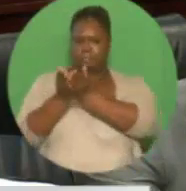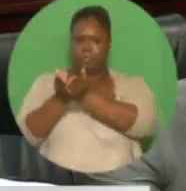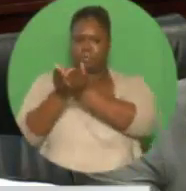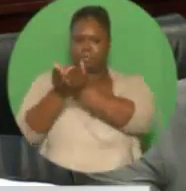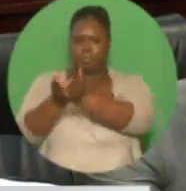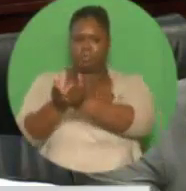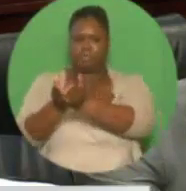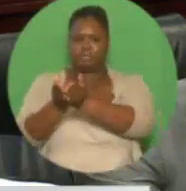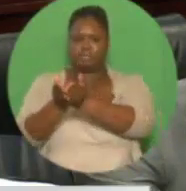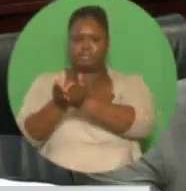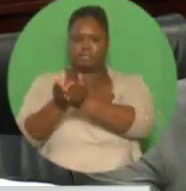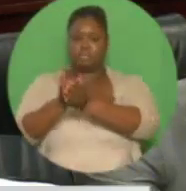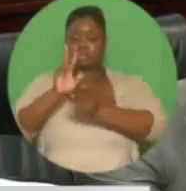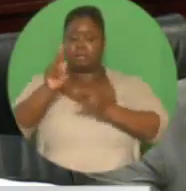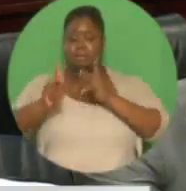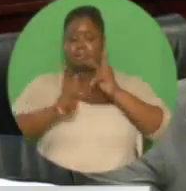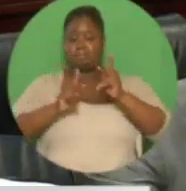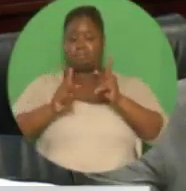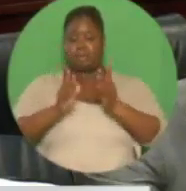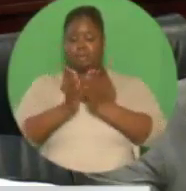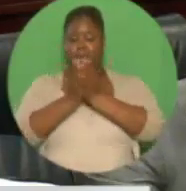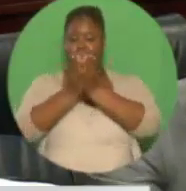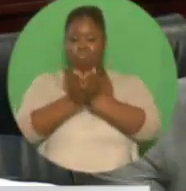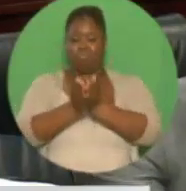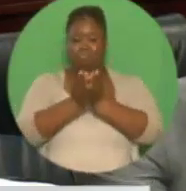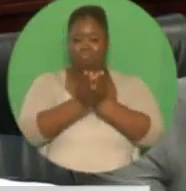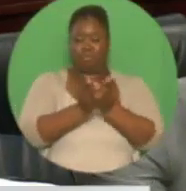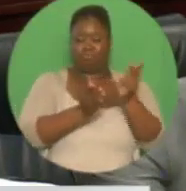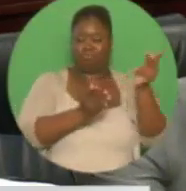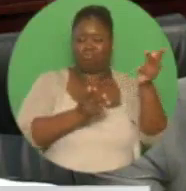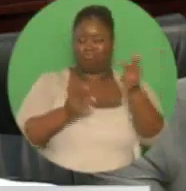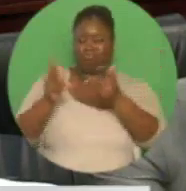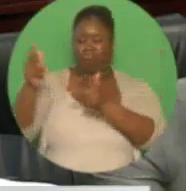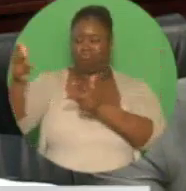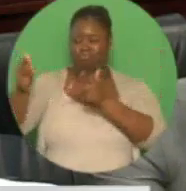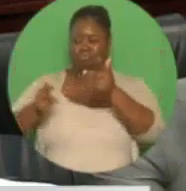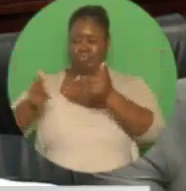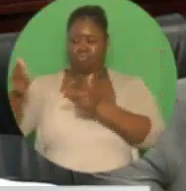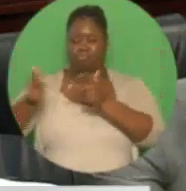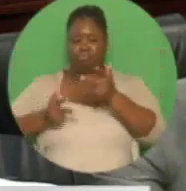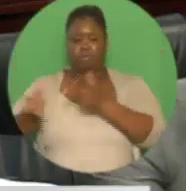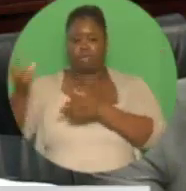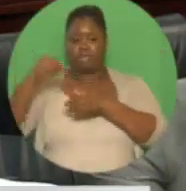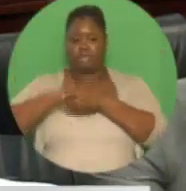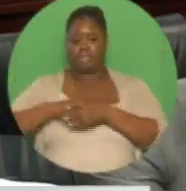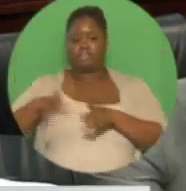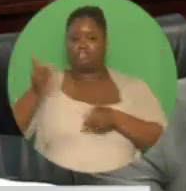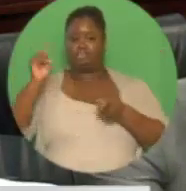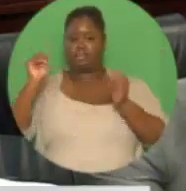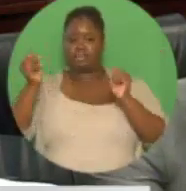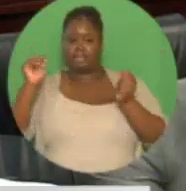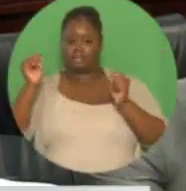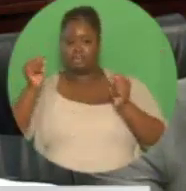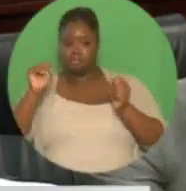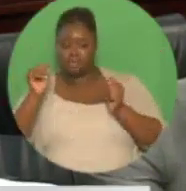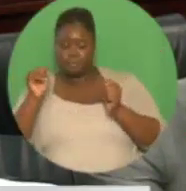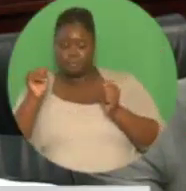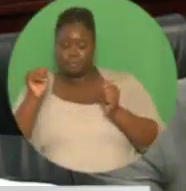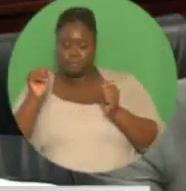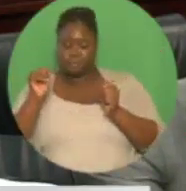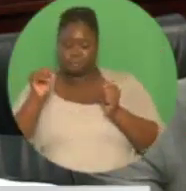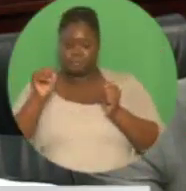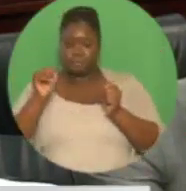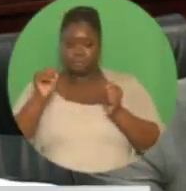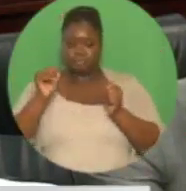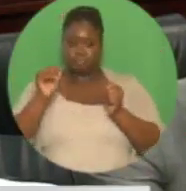Yacht arrivals have been on the increase from 545 in January to June 2017 period